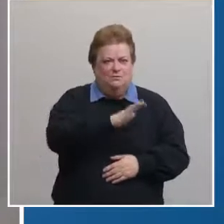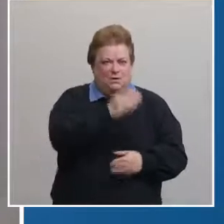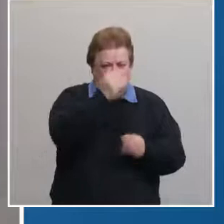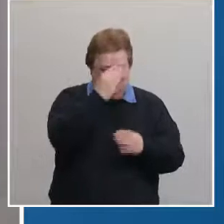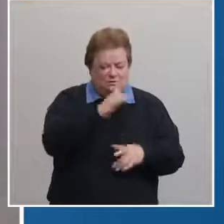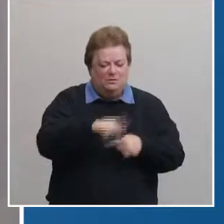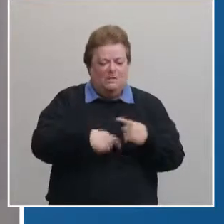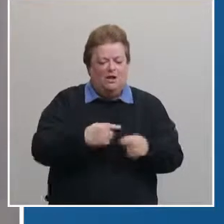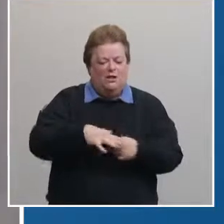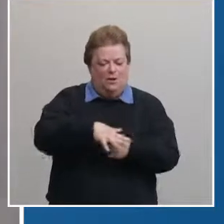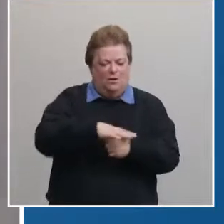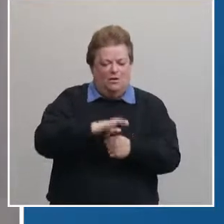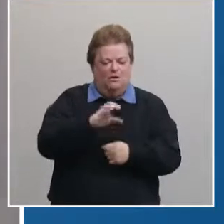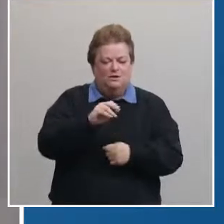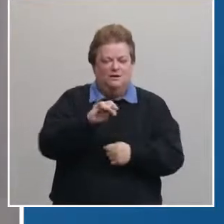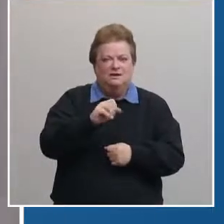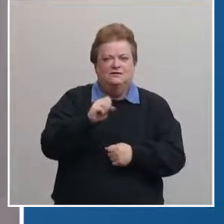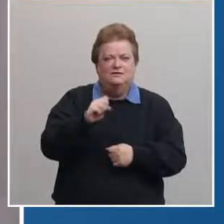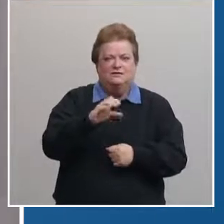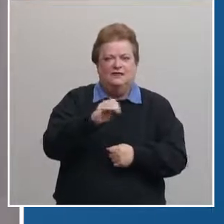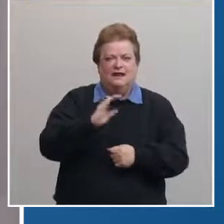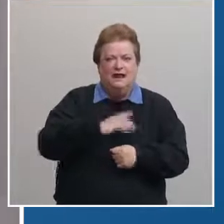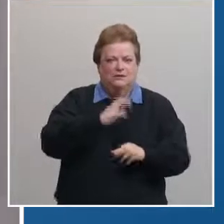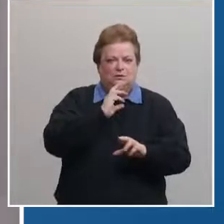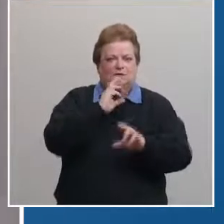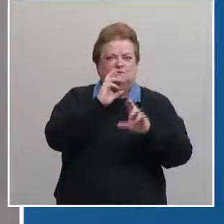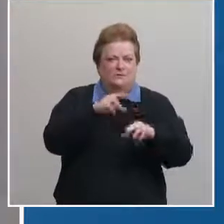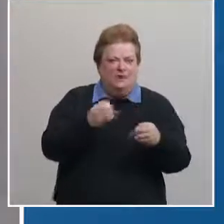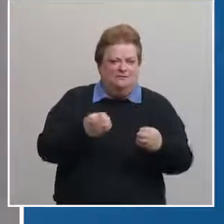about local conditions and our pandemic response efforts